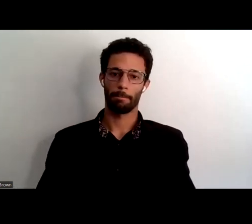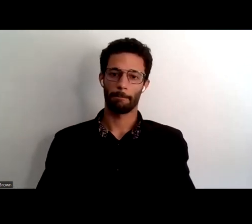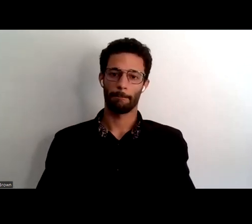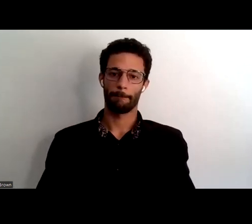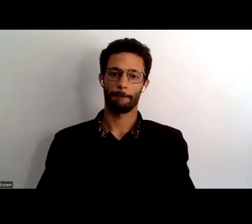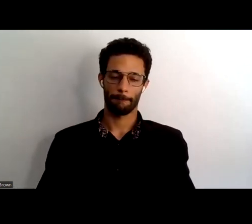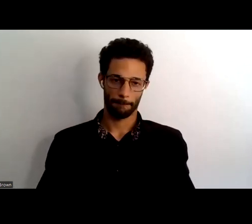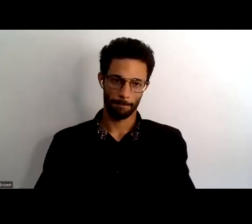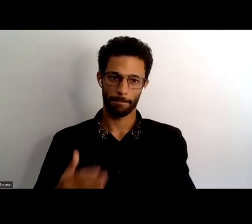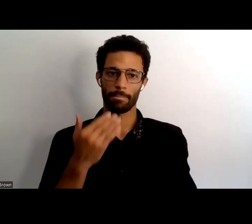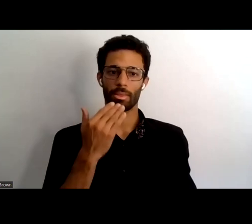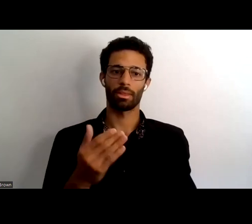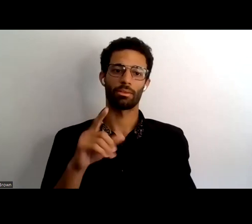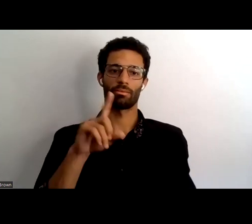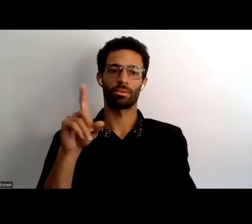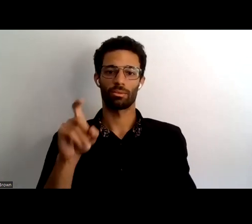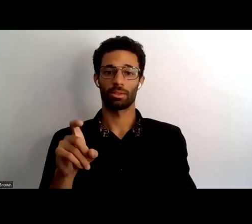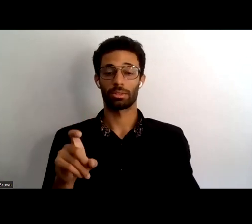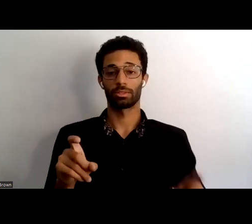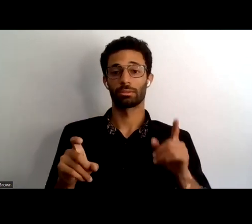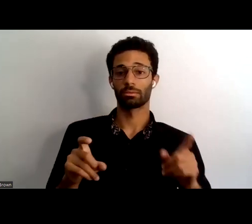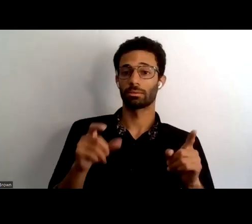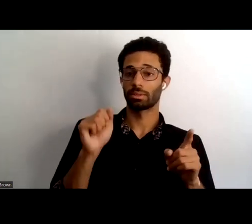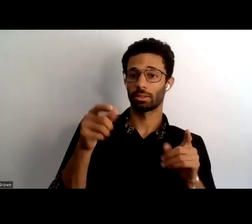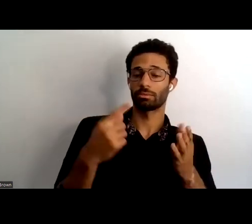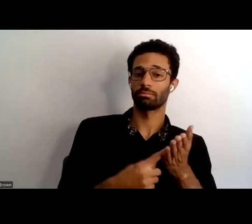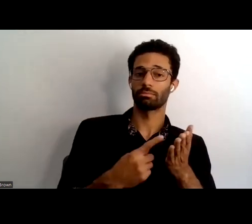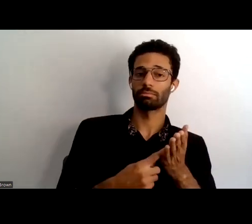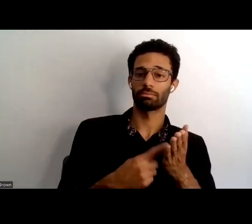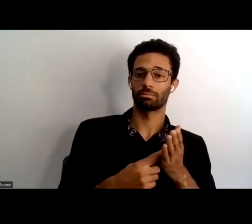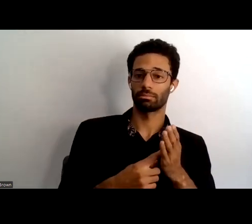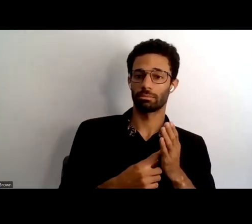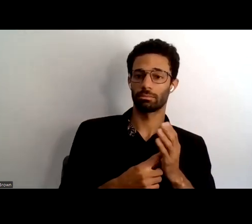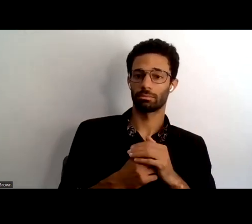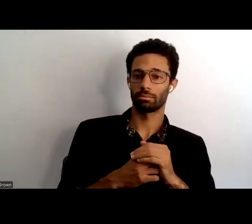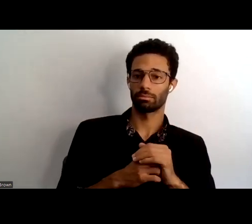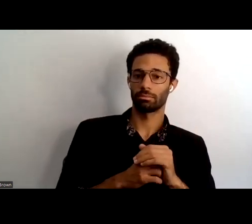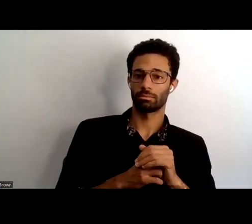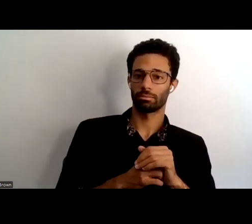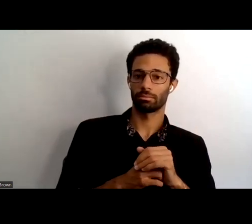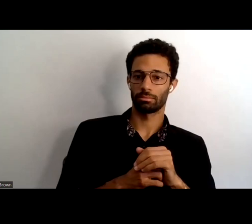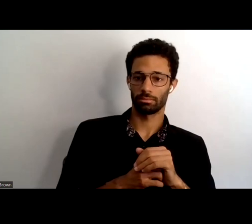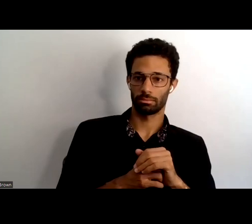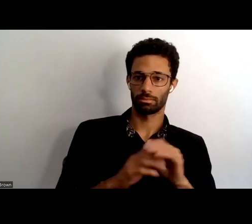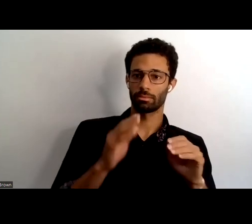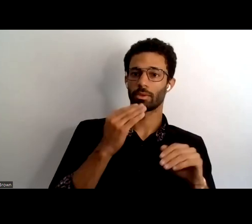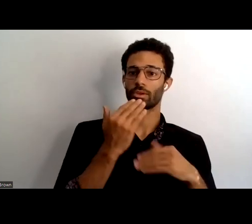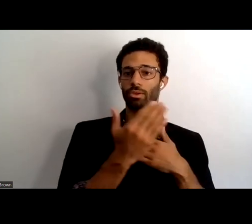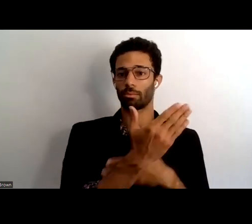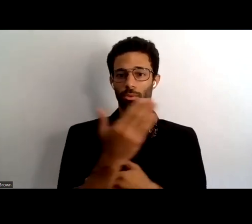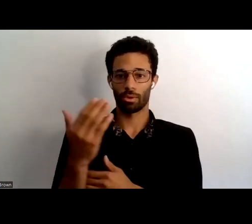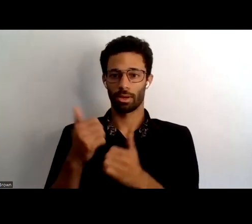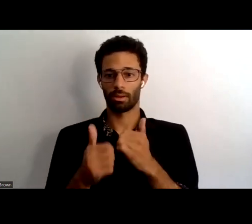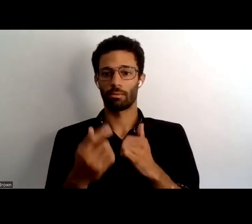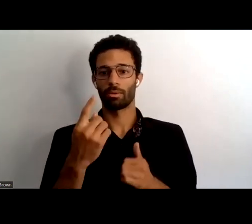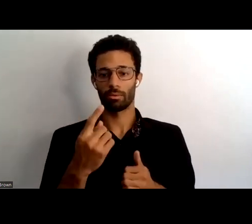thank you for those questions thank you nakia do you mind jumping in to talk about the survey really quick yes thank you connie good morning uh everyone and